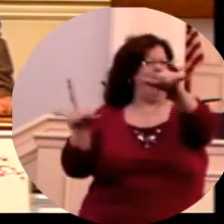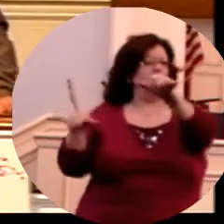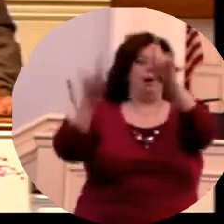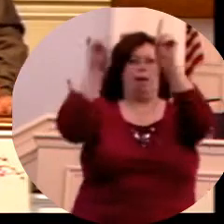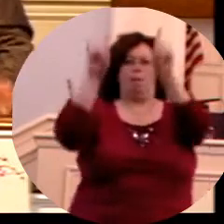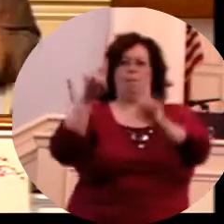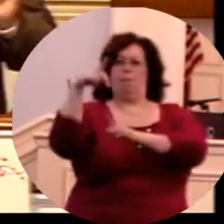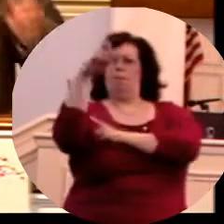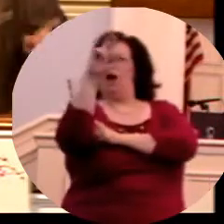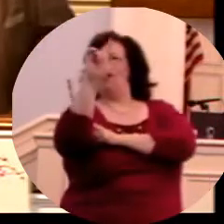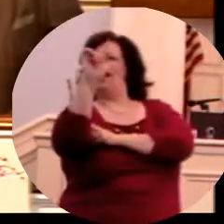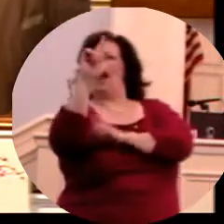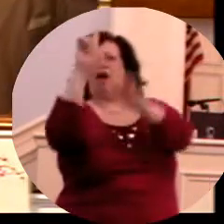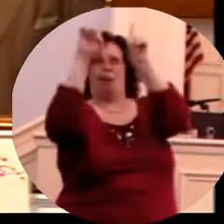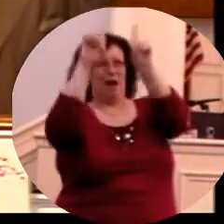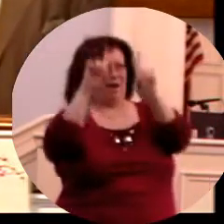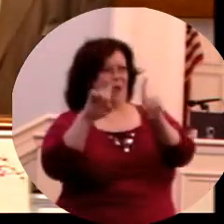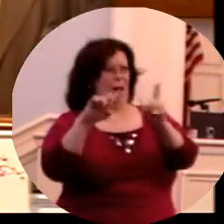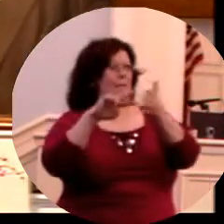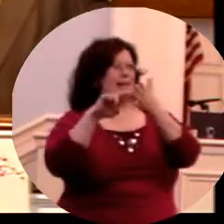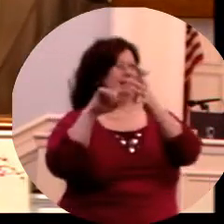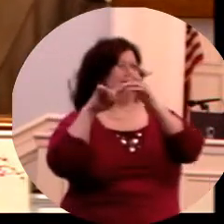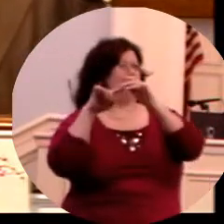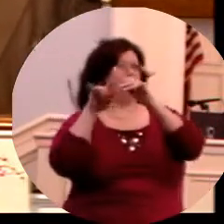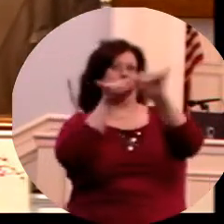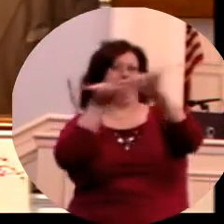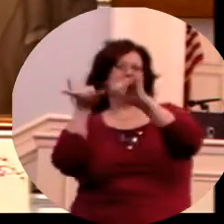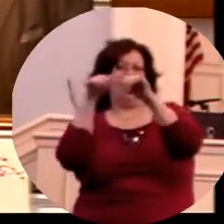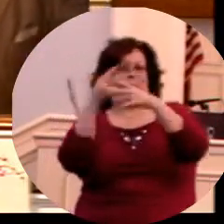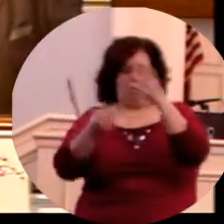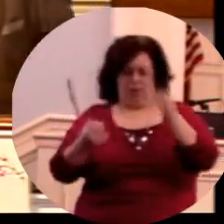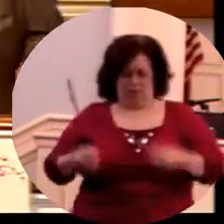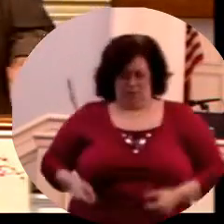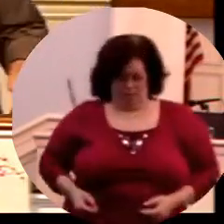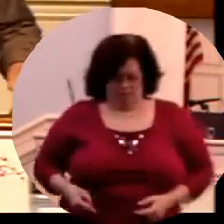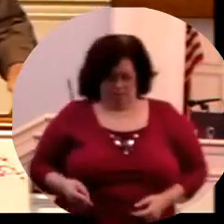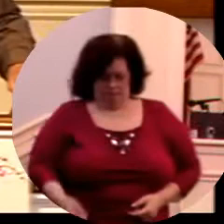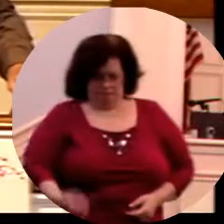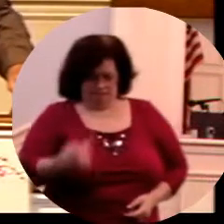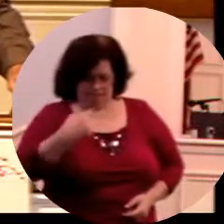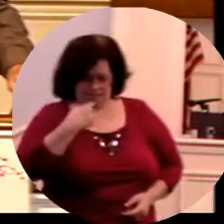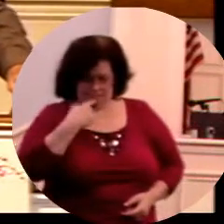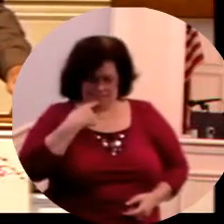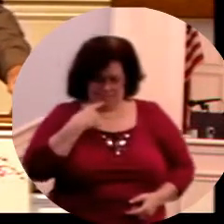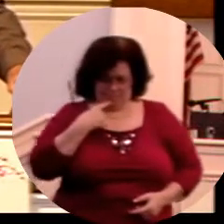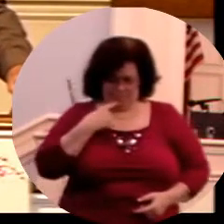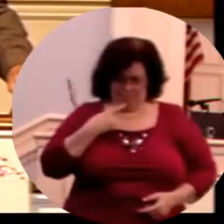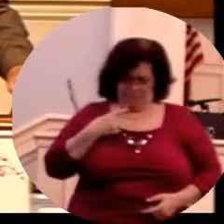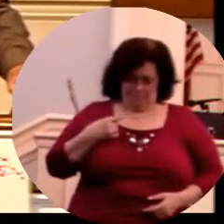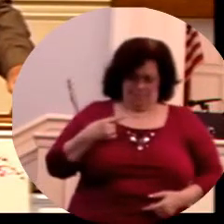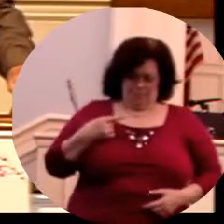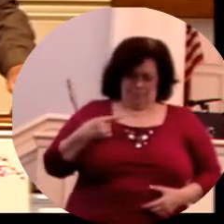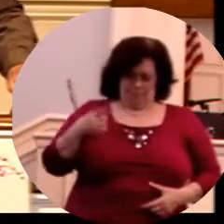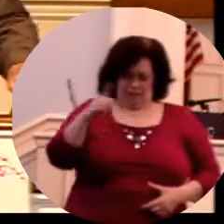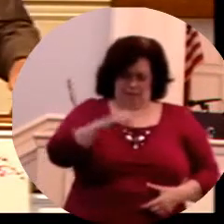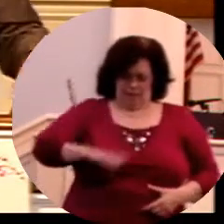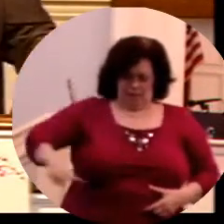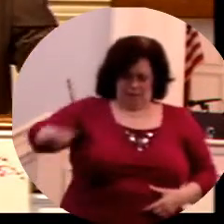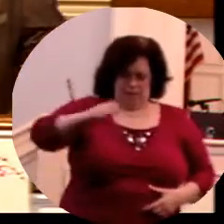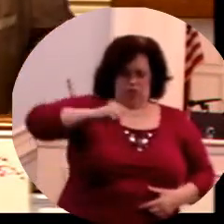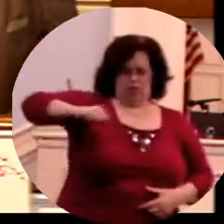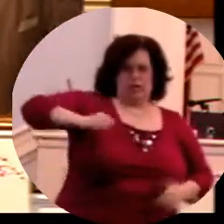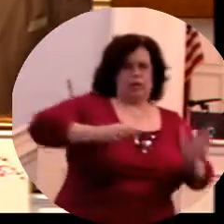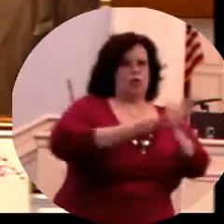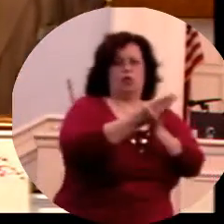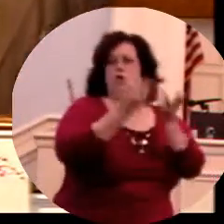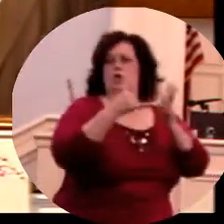3, and verse number 8, the Bible said, now as Jannes and Jambres withstood Moses, so